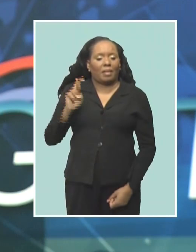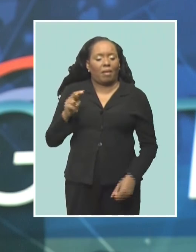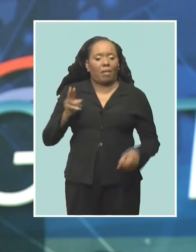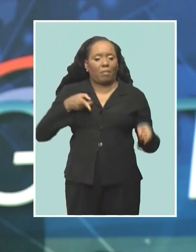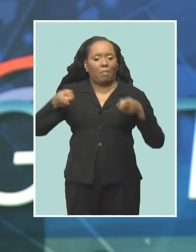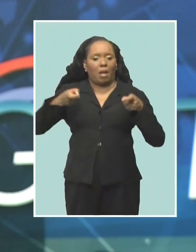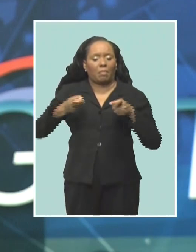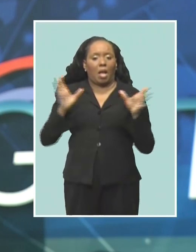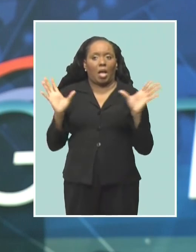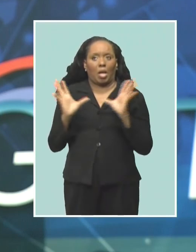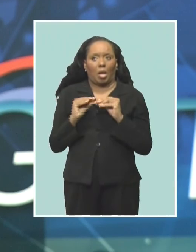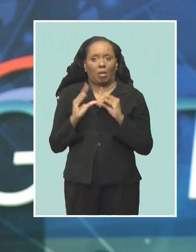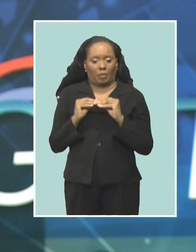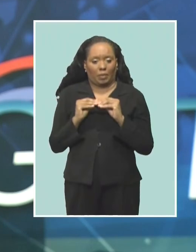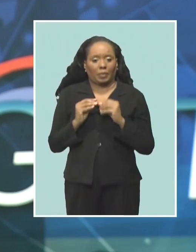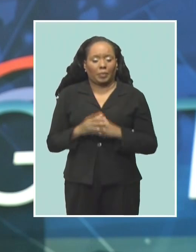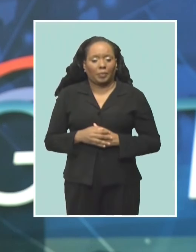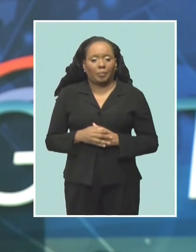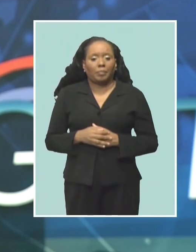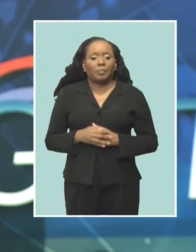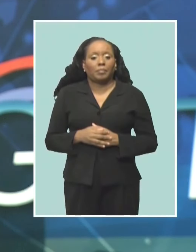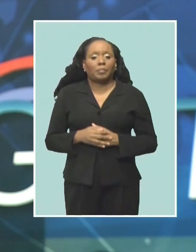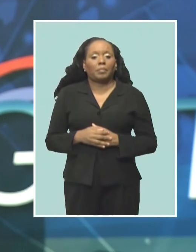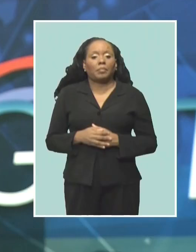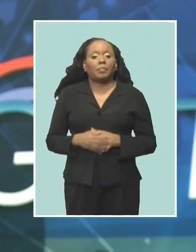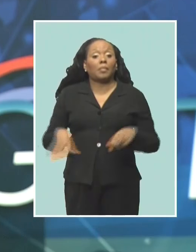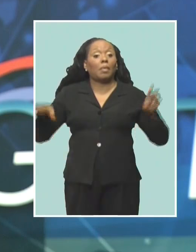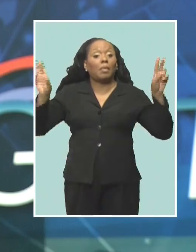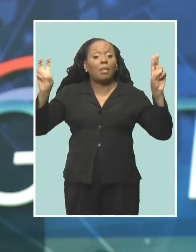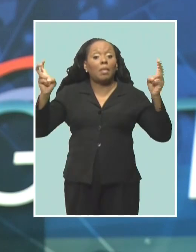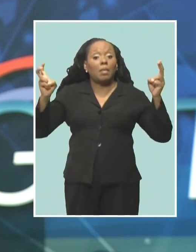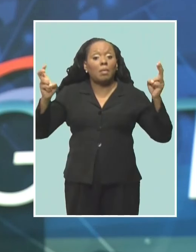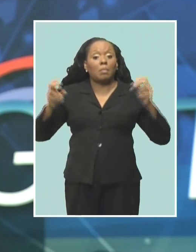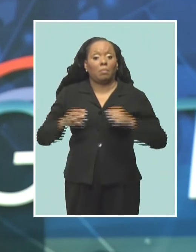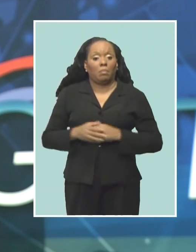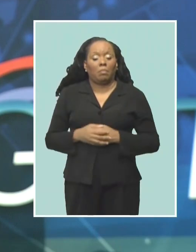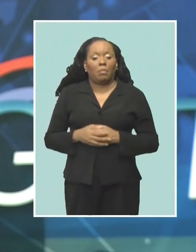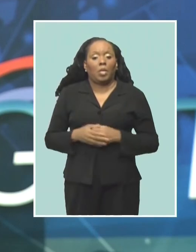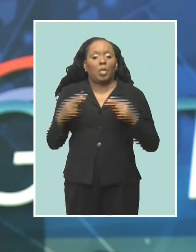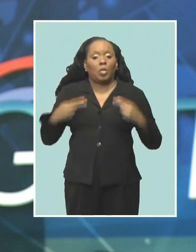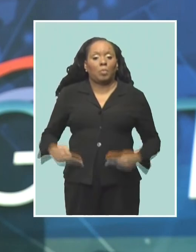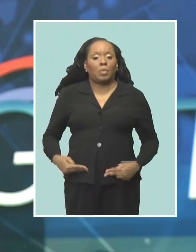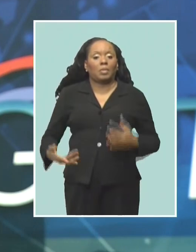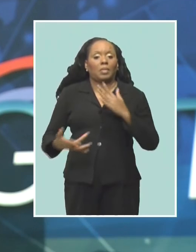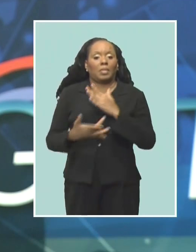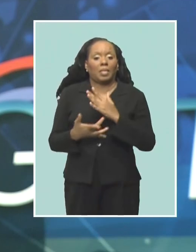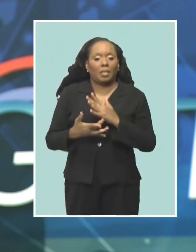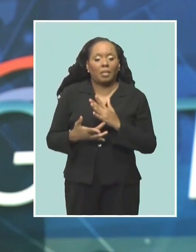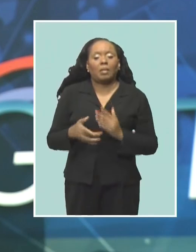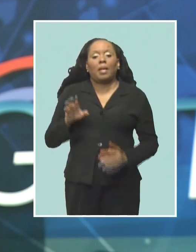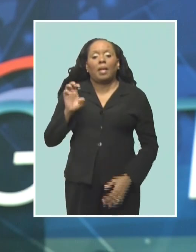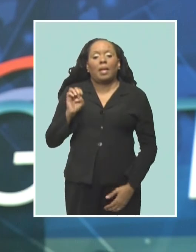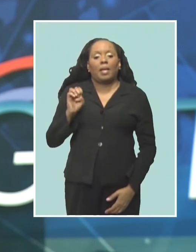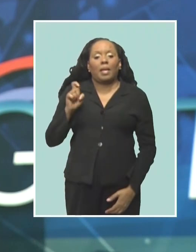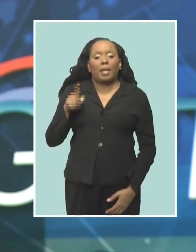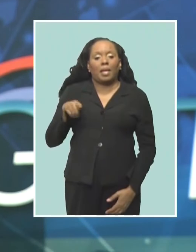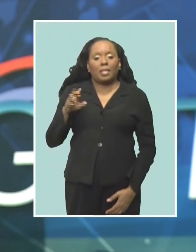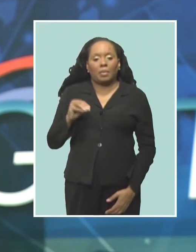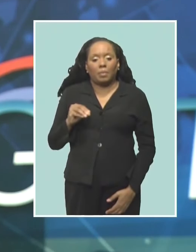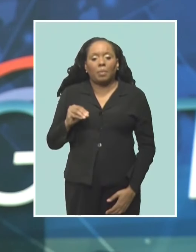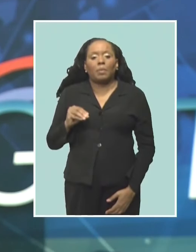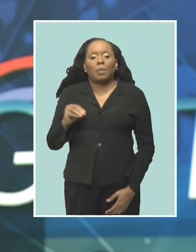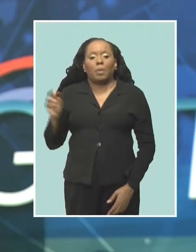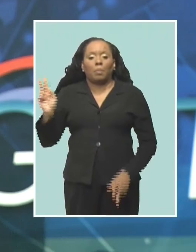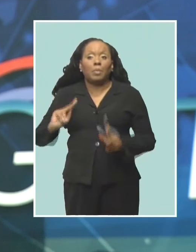the launch of this year's Human Resource Management Conference. It will be held under the theme Human Tech Expo, Bridging the Gap